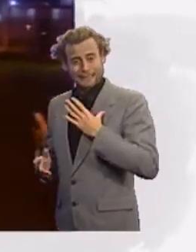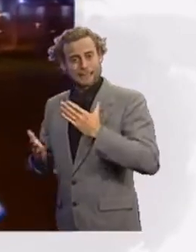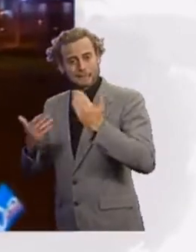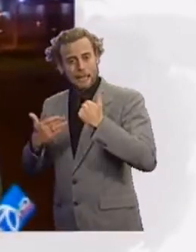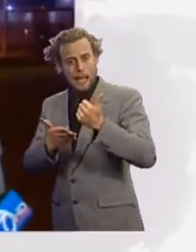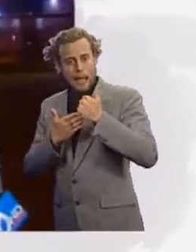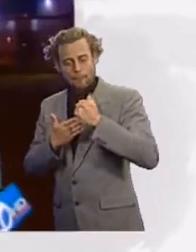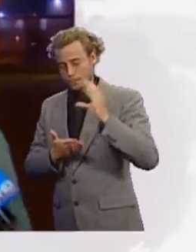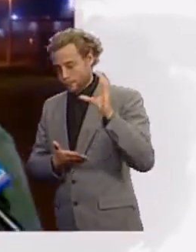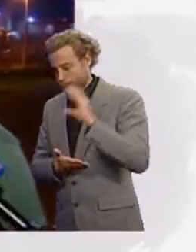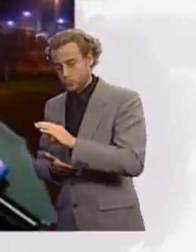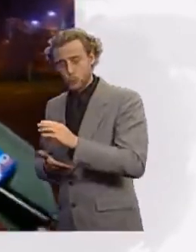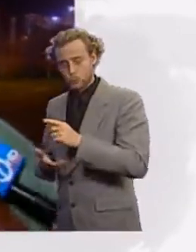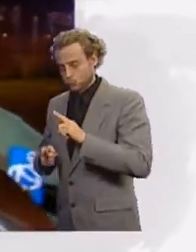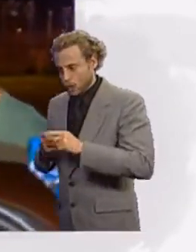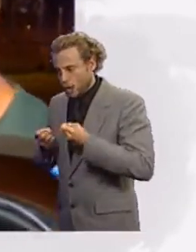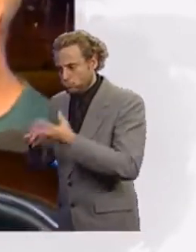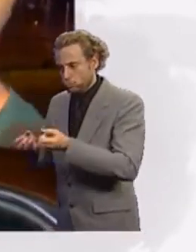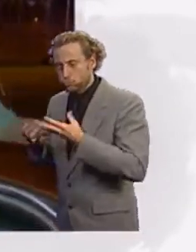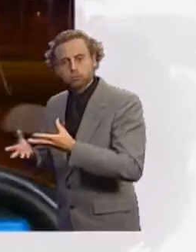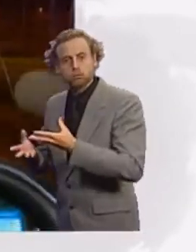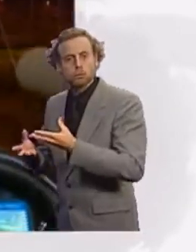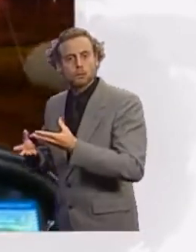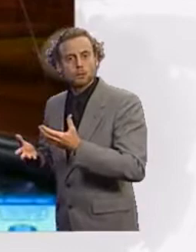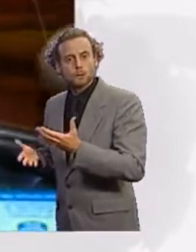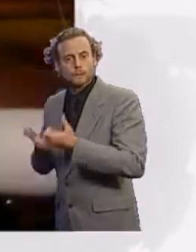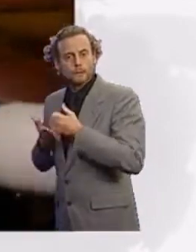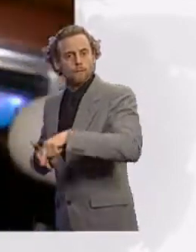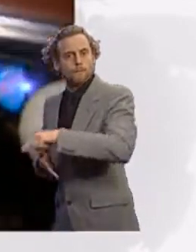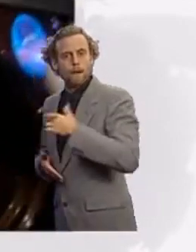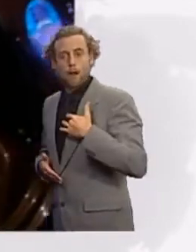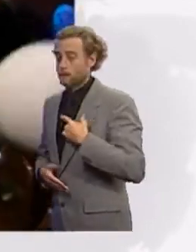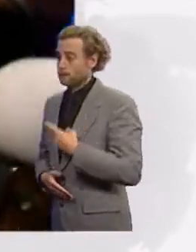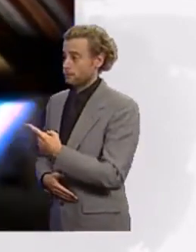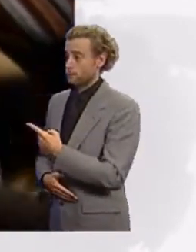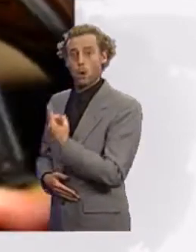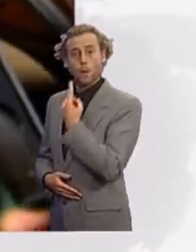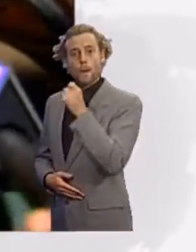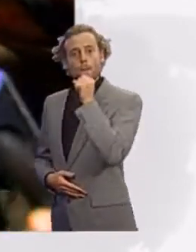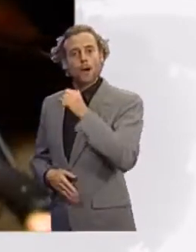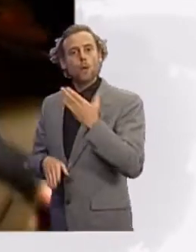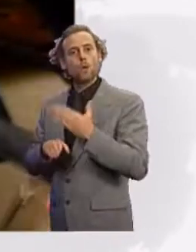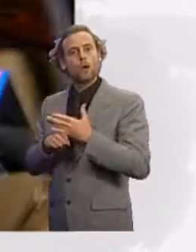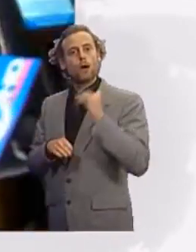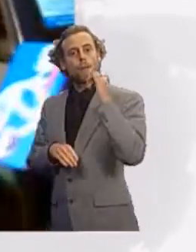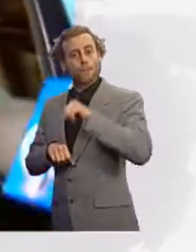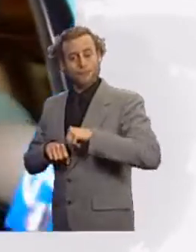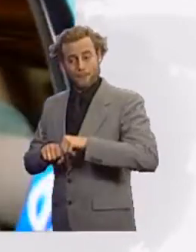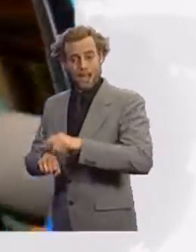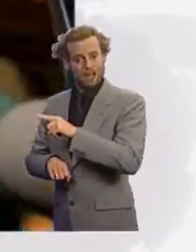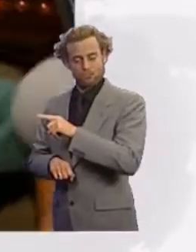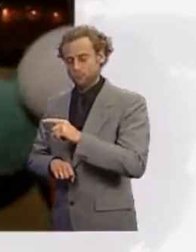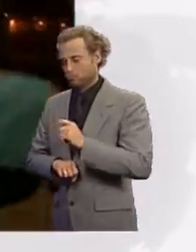internet fame, the air steward, who stormed off a plane after a row with a passenger, is bailed, released on bail.